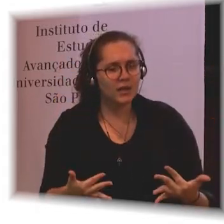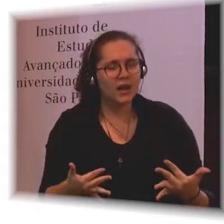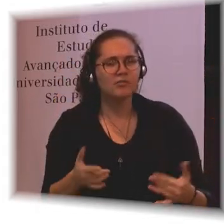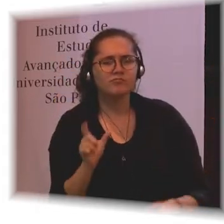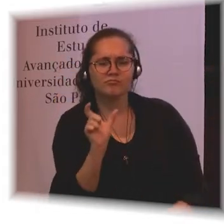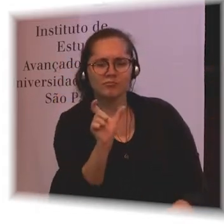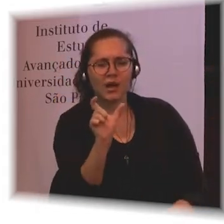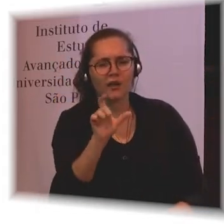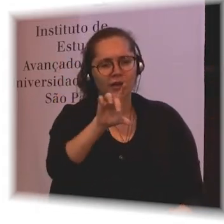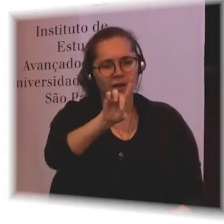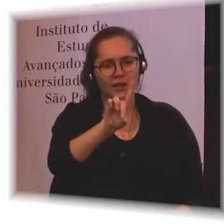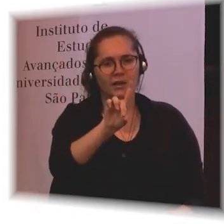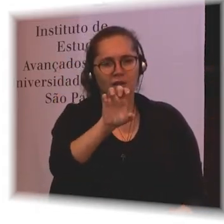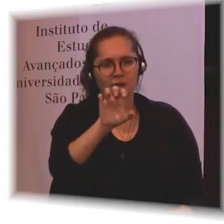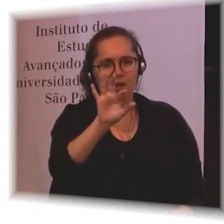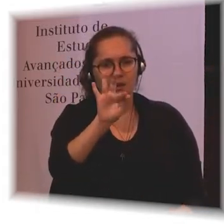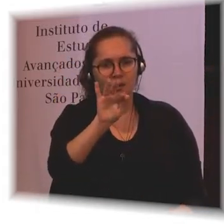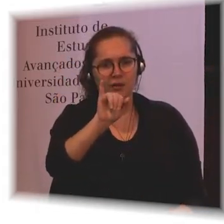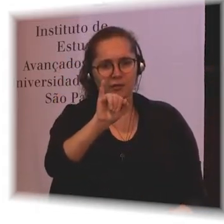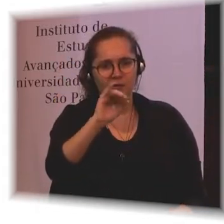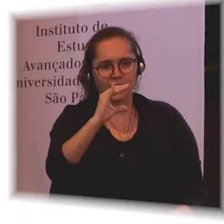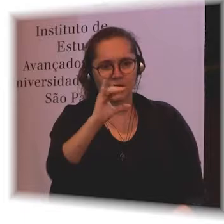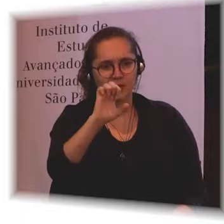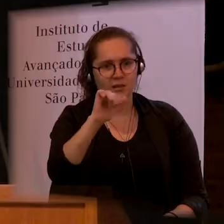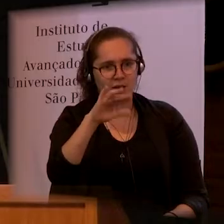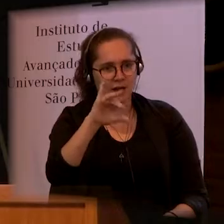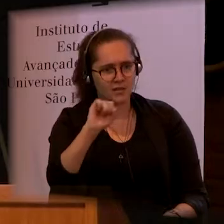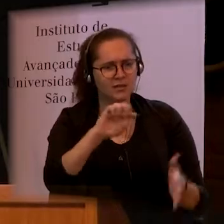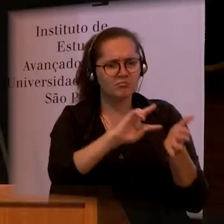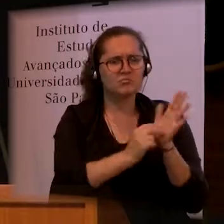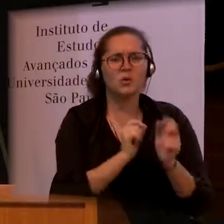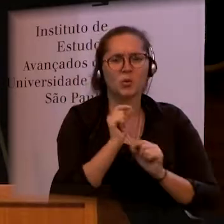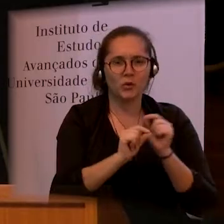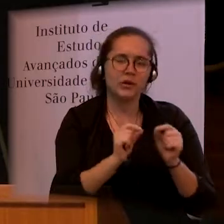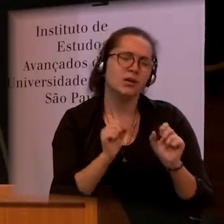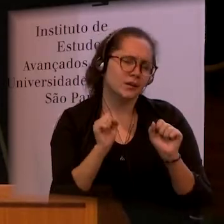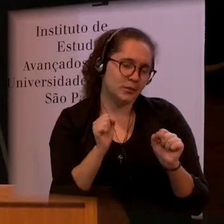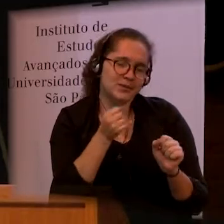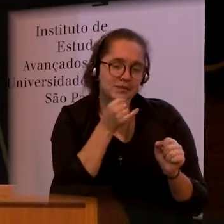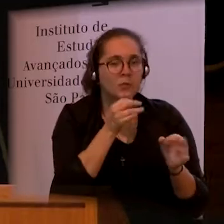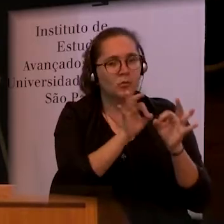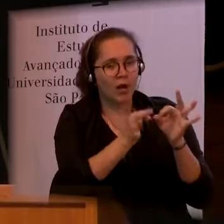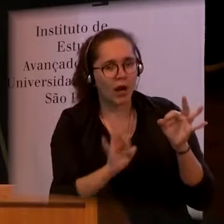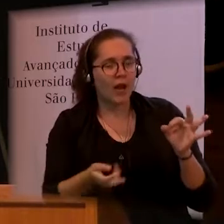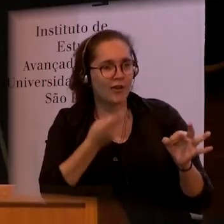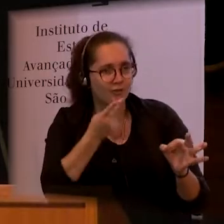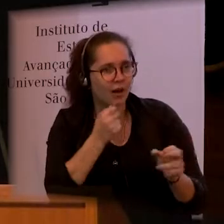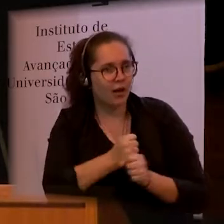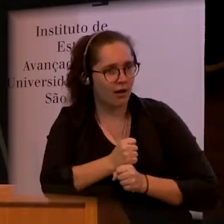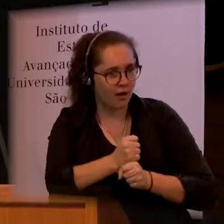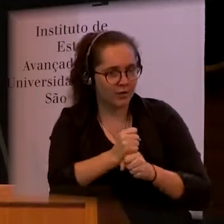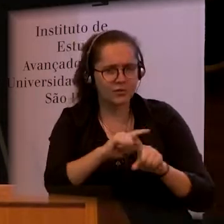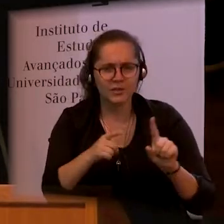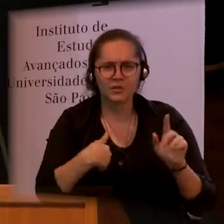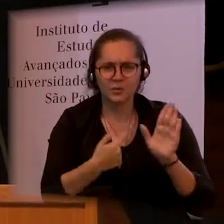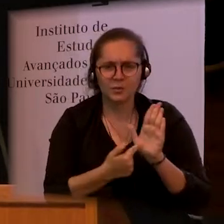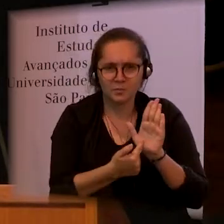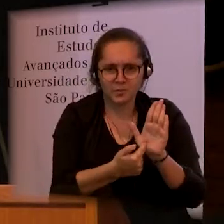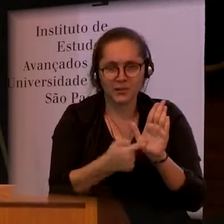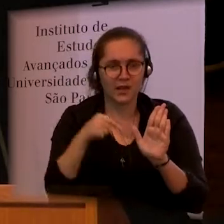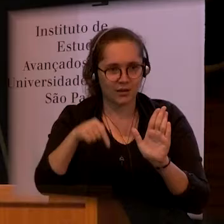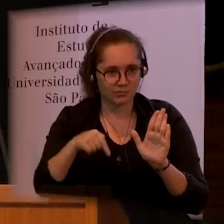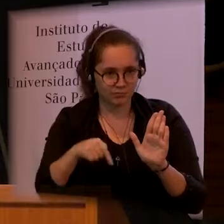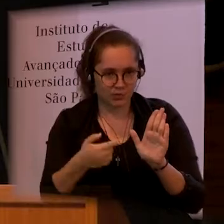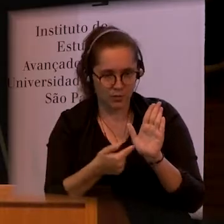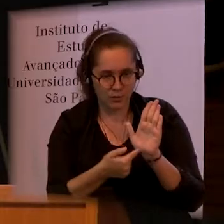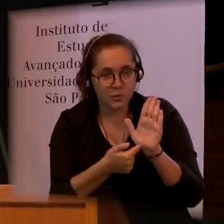this for months, for years. We could argue. But I'm just going to present very quickly the first few ways of